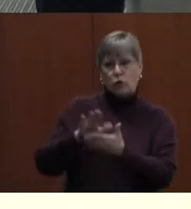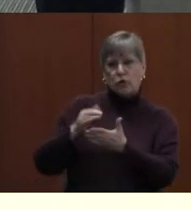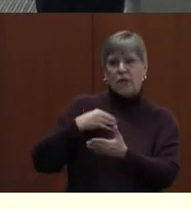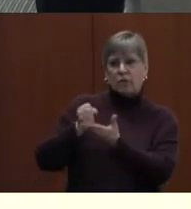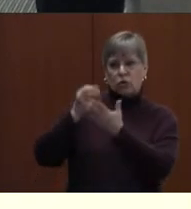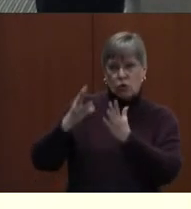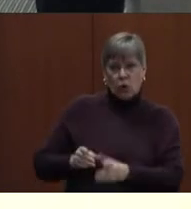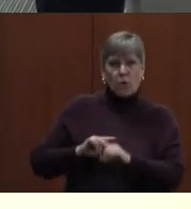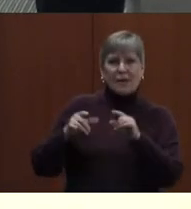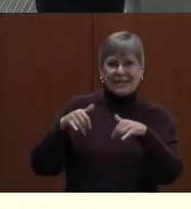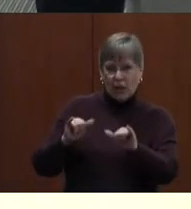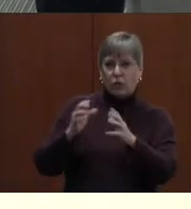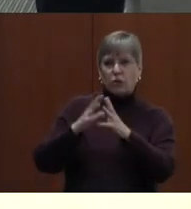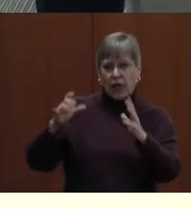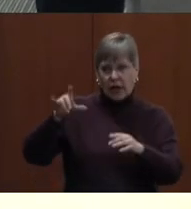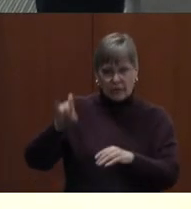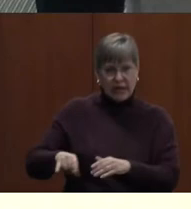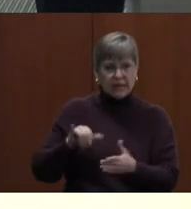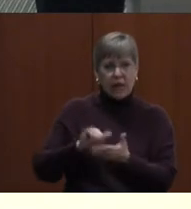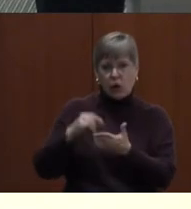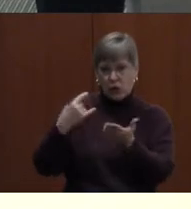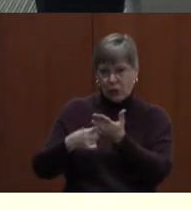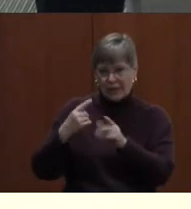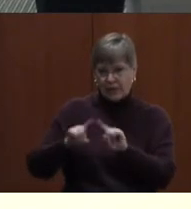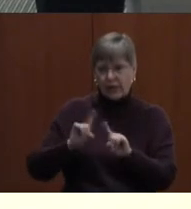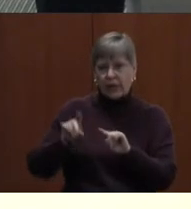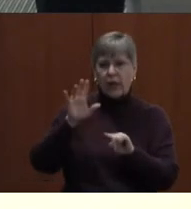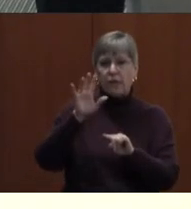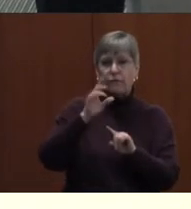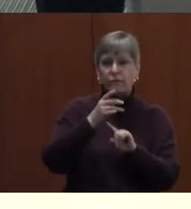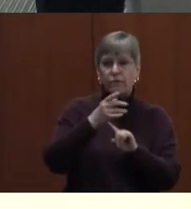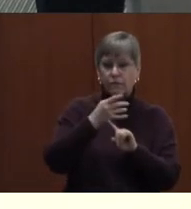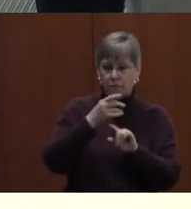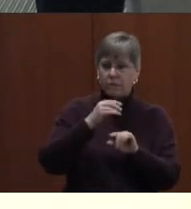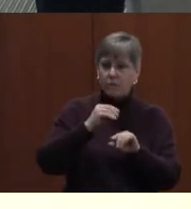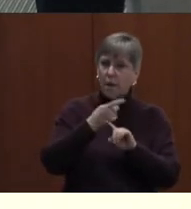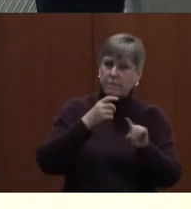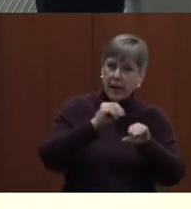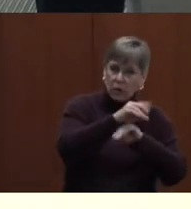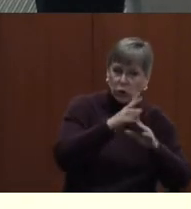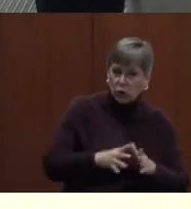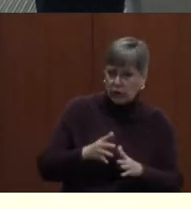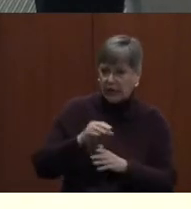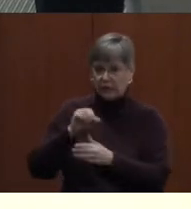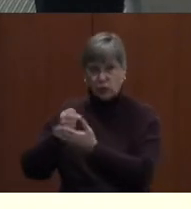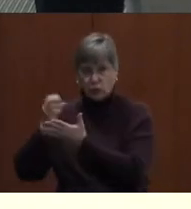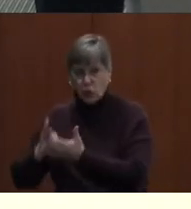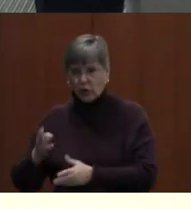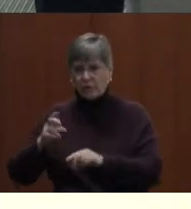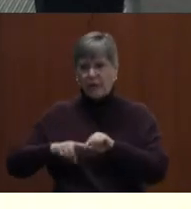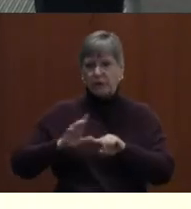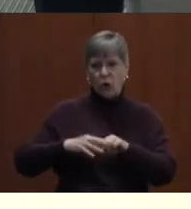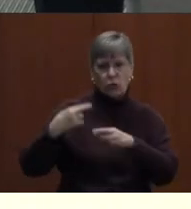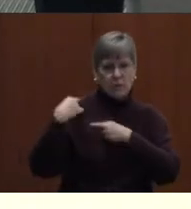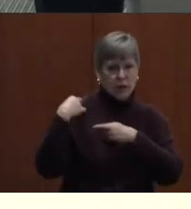social worker there, but there's still a lot of needs that are addressed differently by counselors and social workers based on their responsibilities.